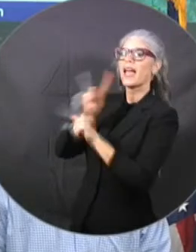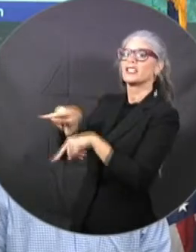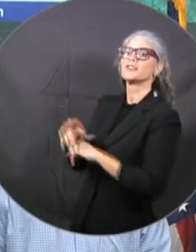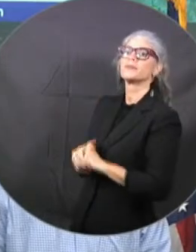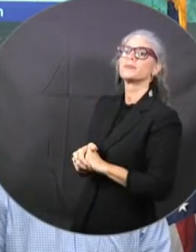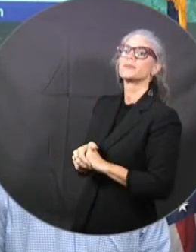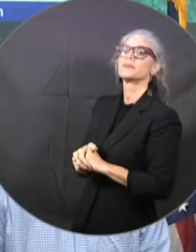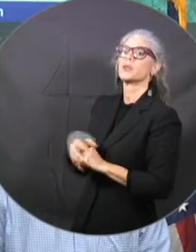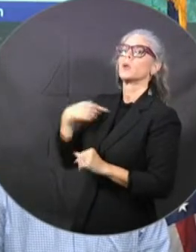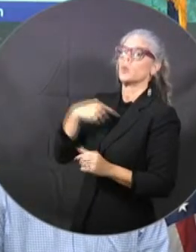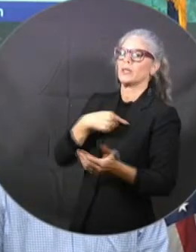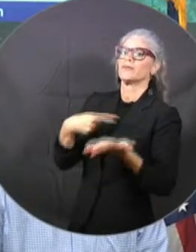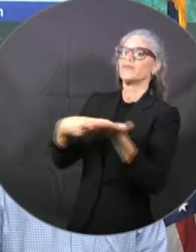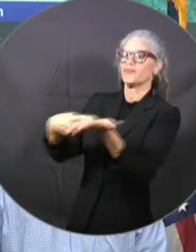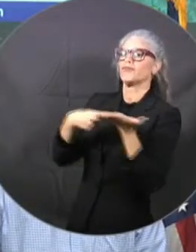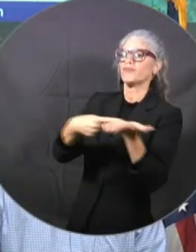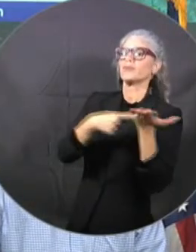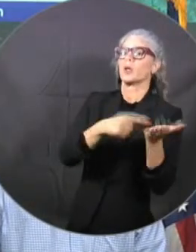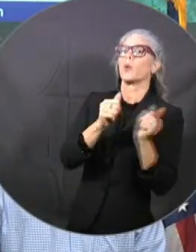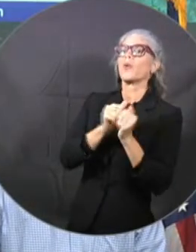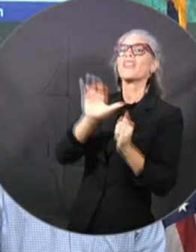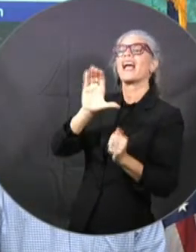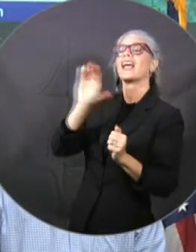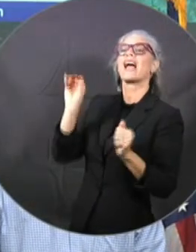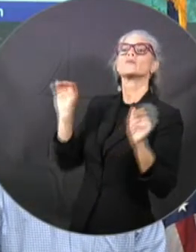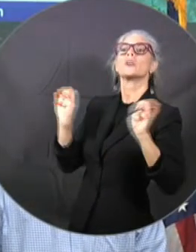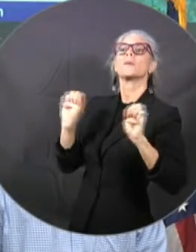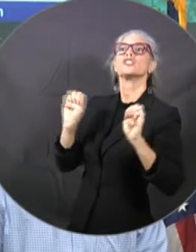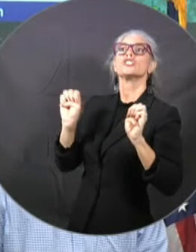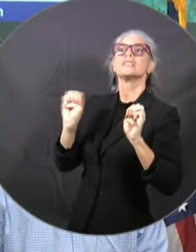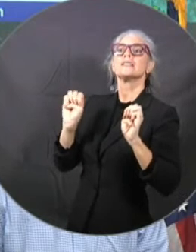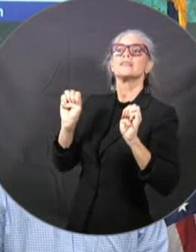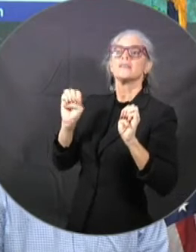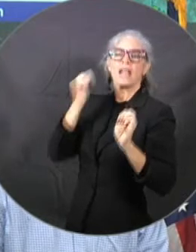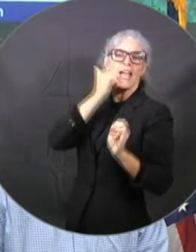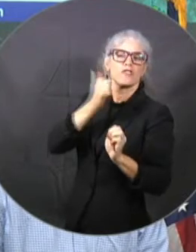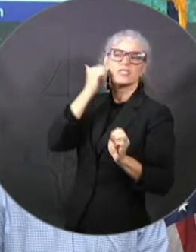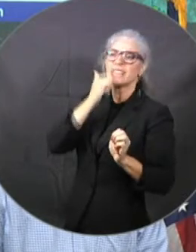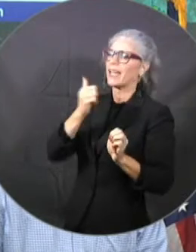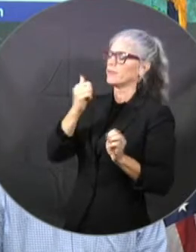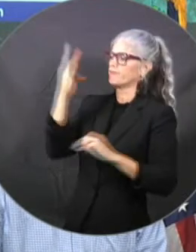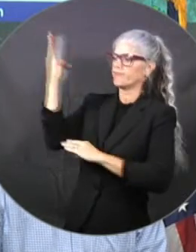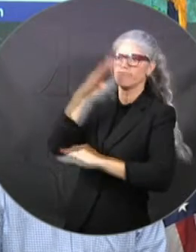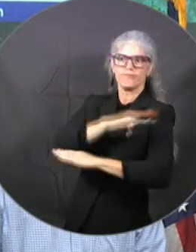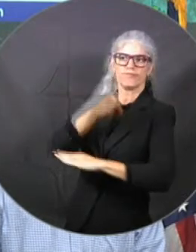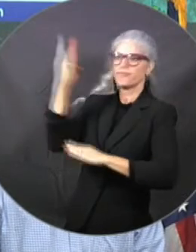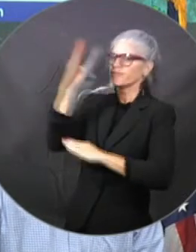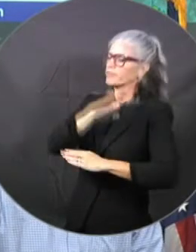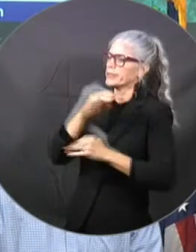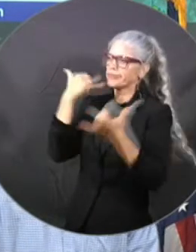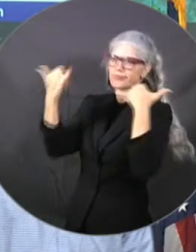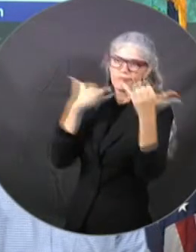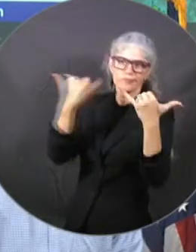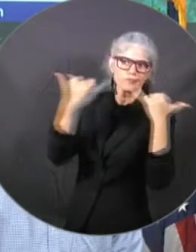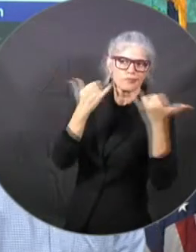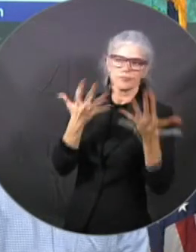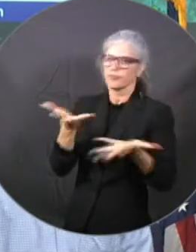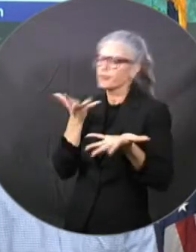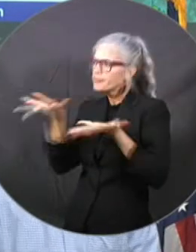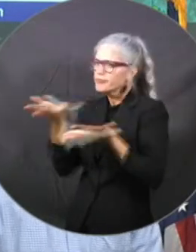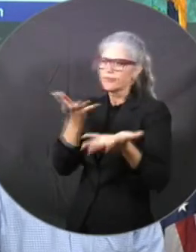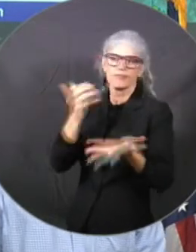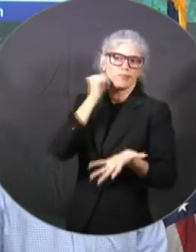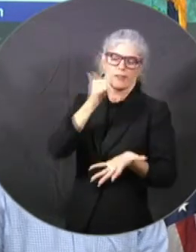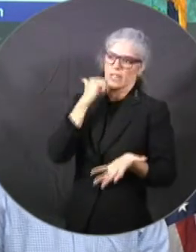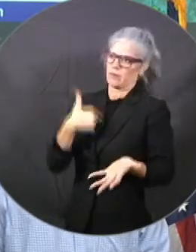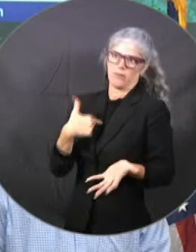every single day, twice a day when we get into this. Again, I've made phone calls to every one of these county emergency managers in this general